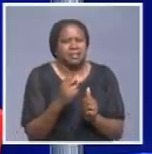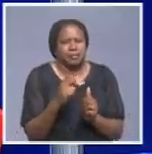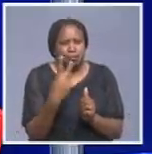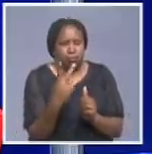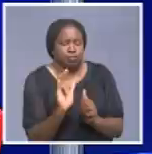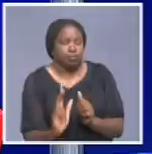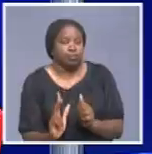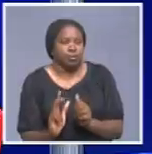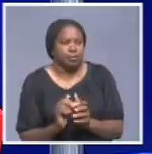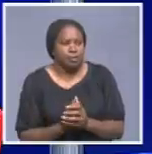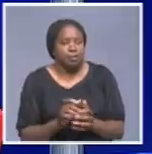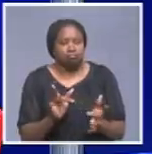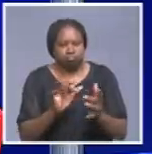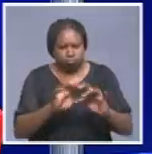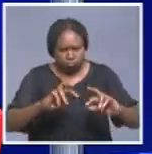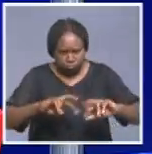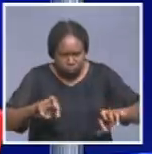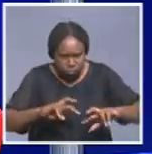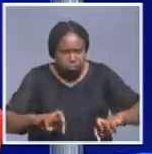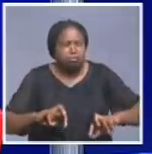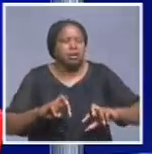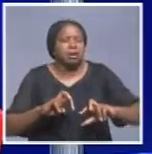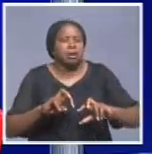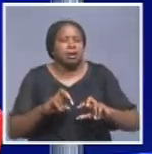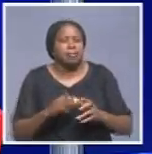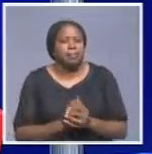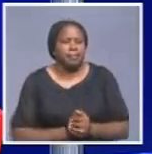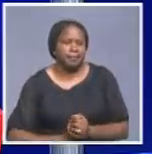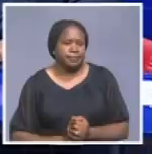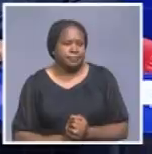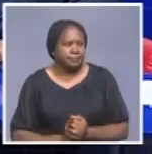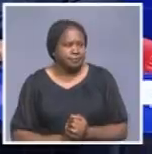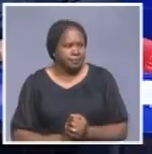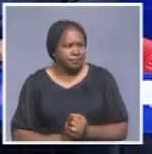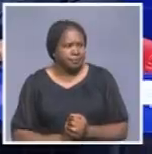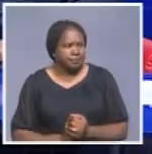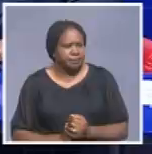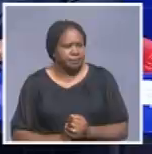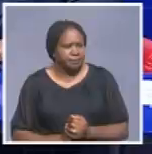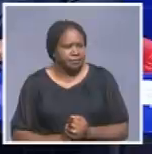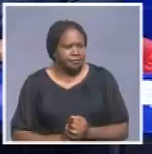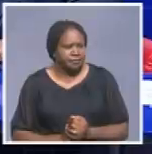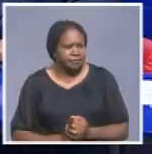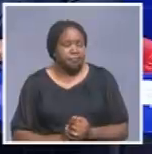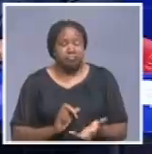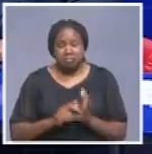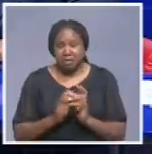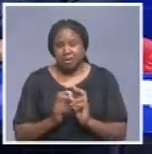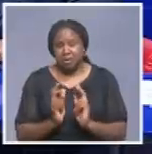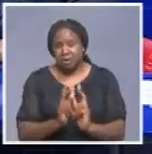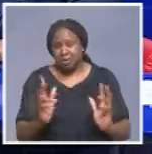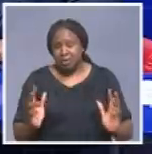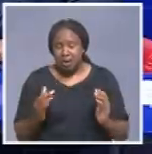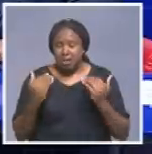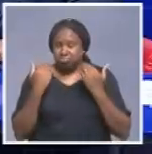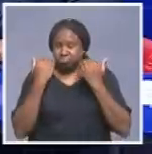they will be traced, and then appropriate measure will be taken. Naturally, Dr. Shangula, there is a sense of panic amongst the public.